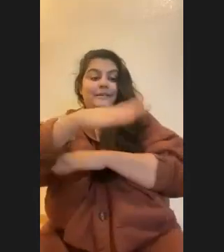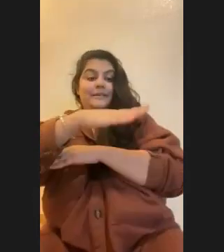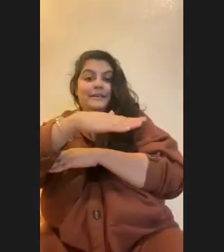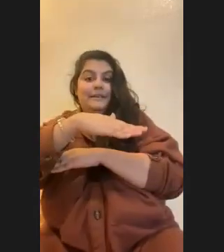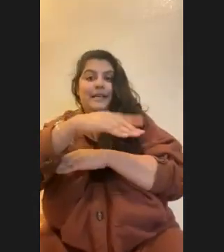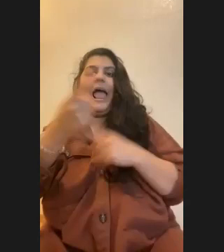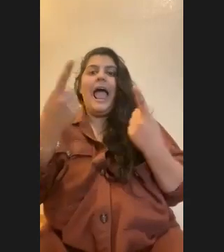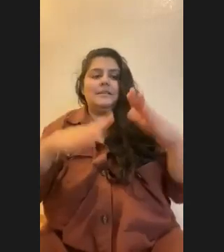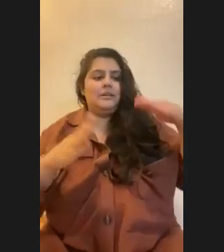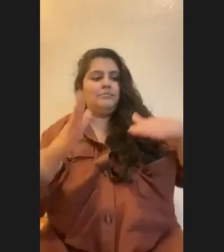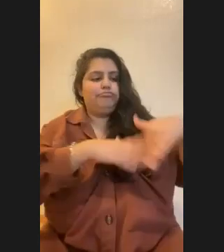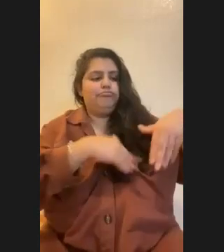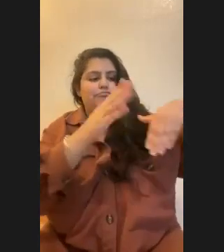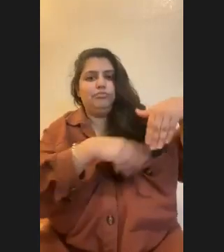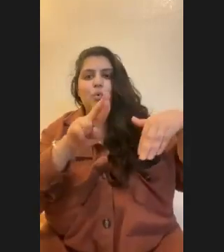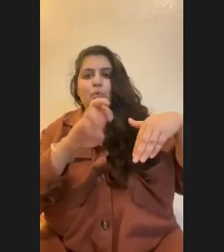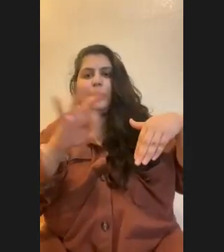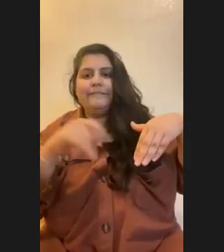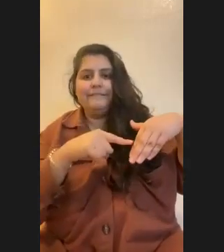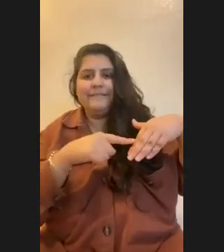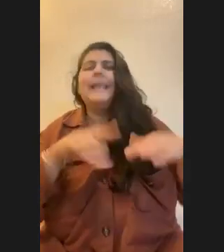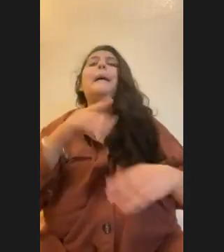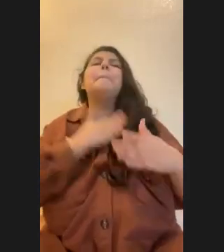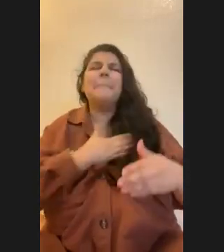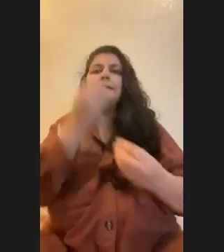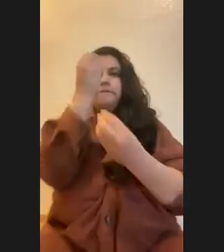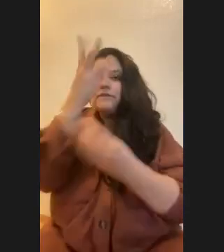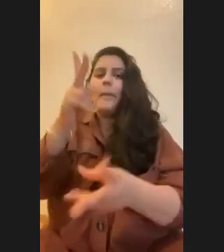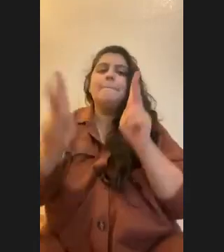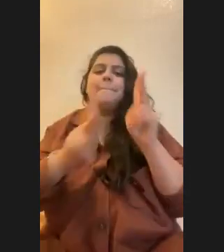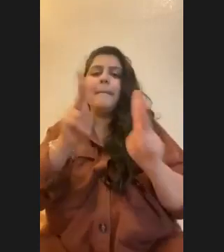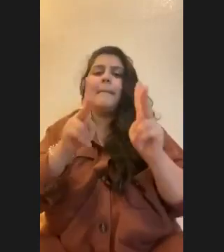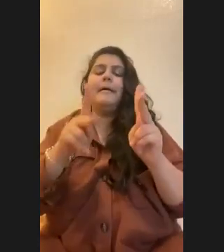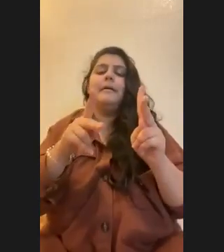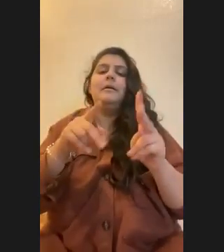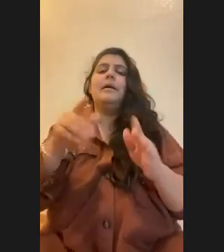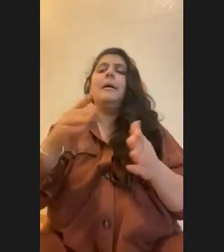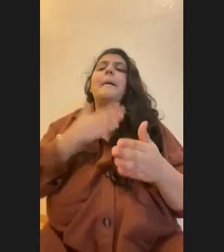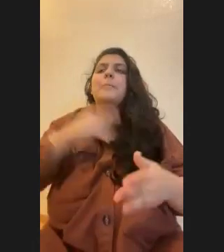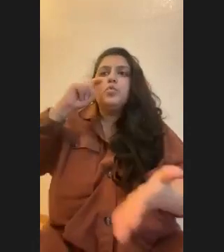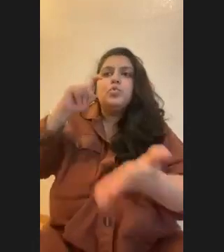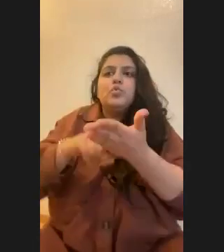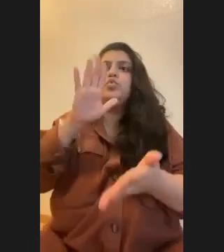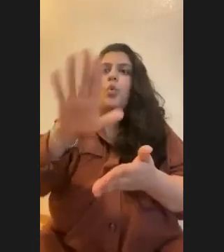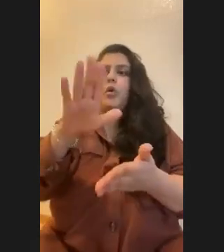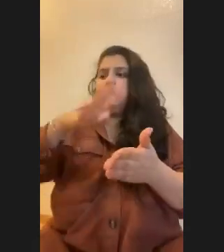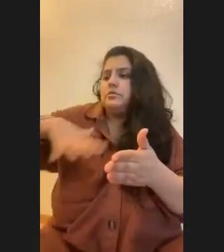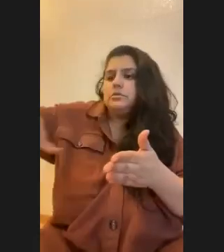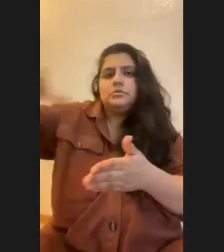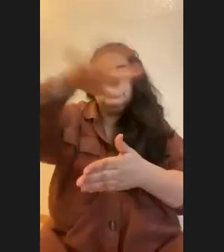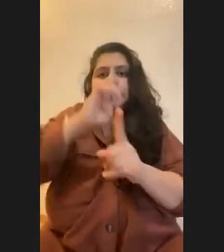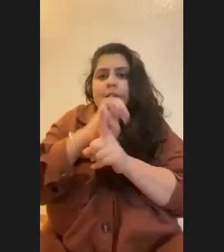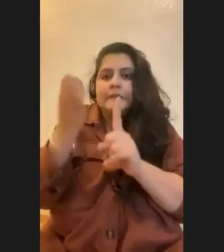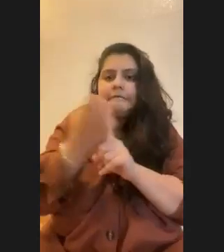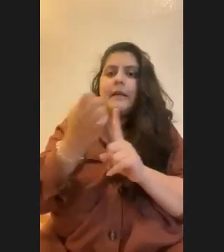inform people while they're diving to be really careful about keeping an awareness of their surroundings and not messing with things on the reef, that's probably one of the most